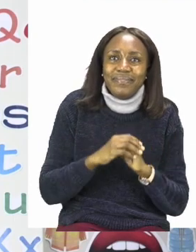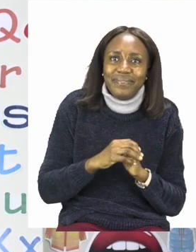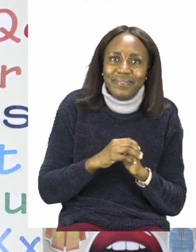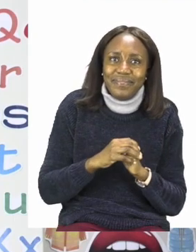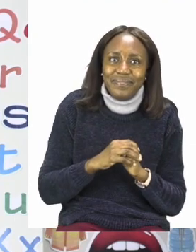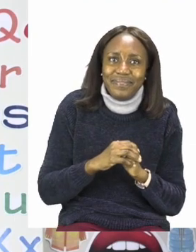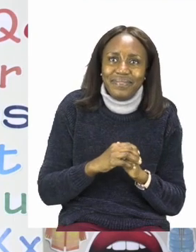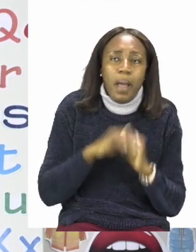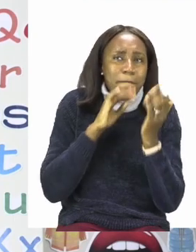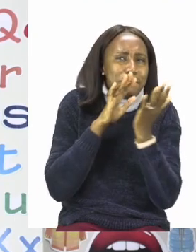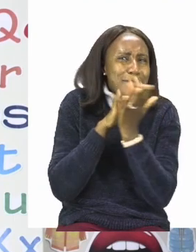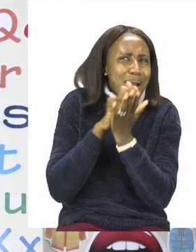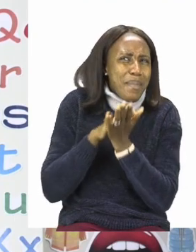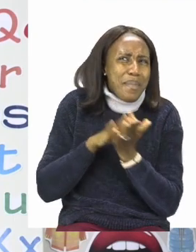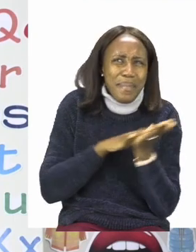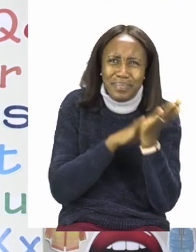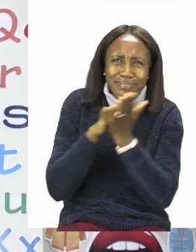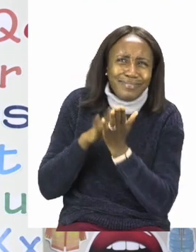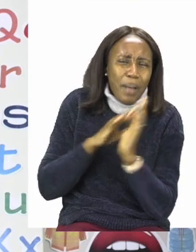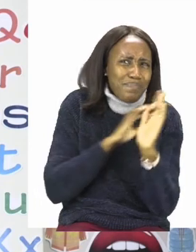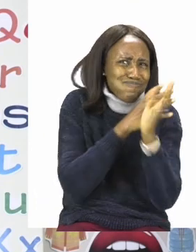Yay!